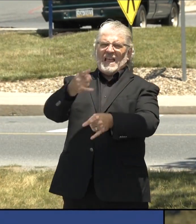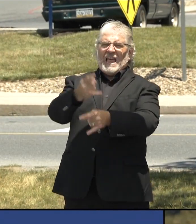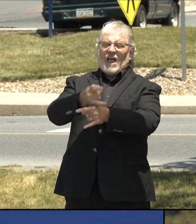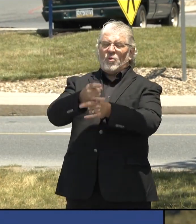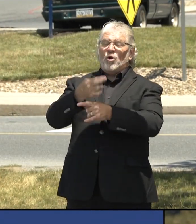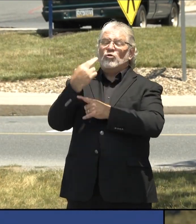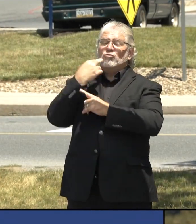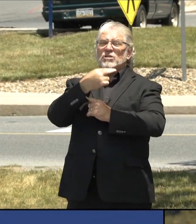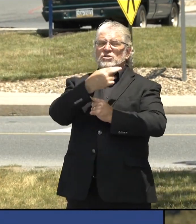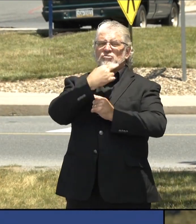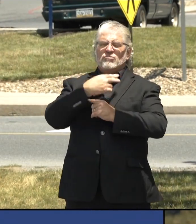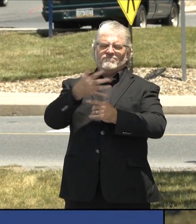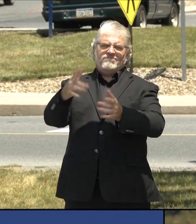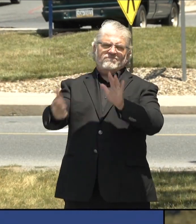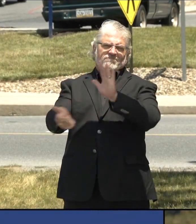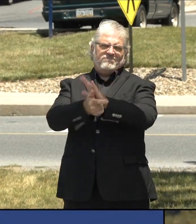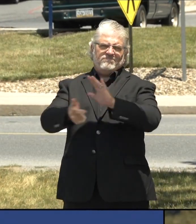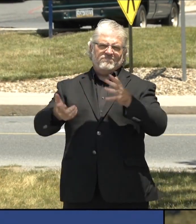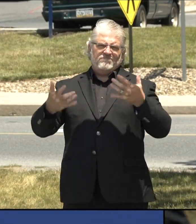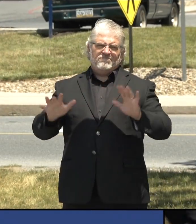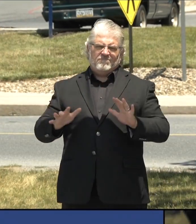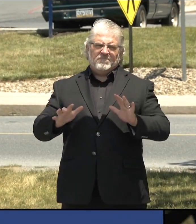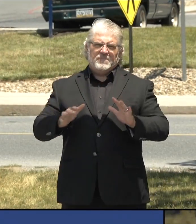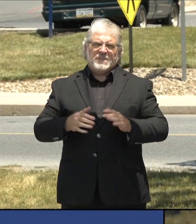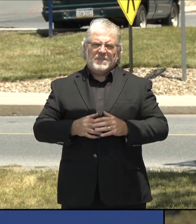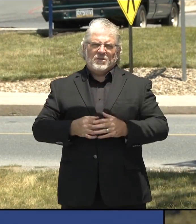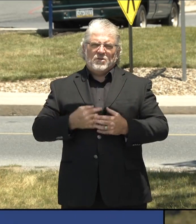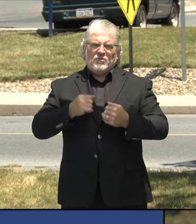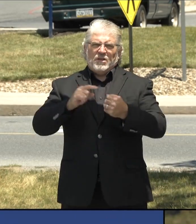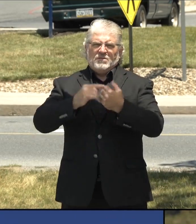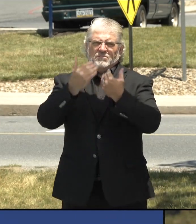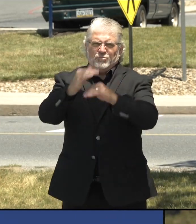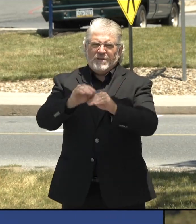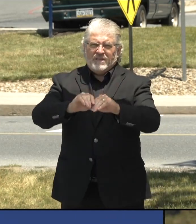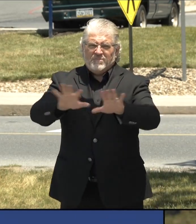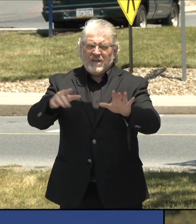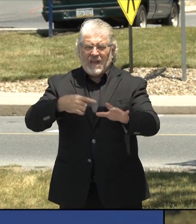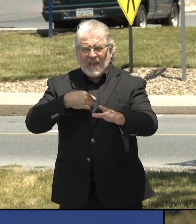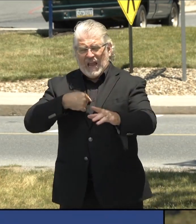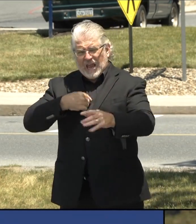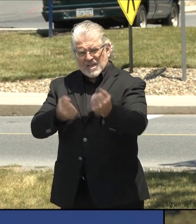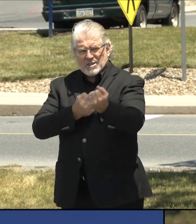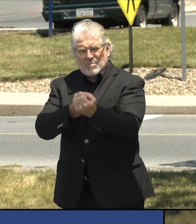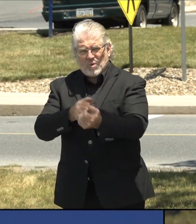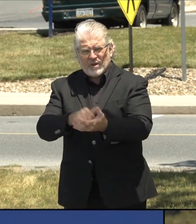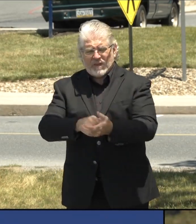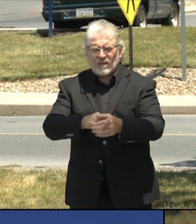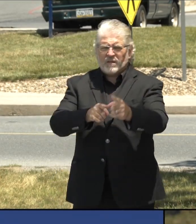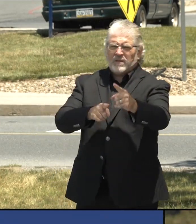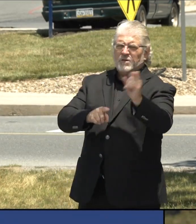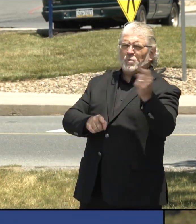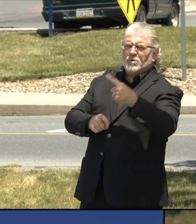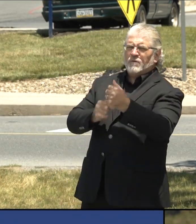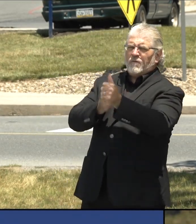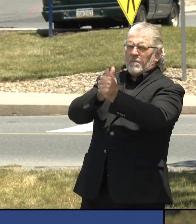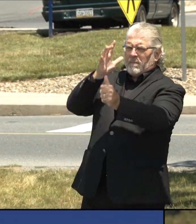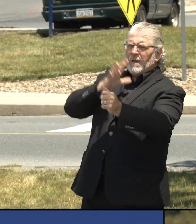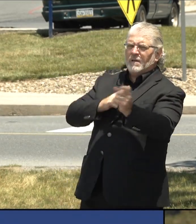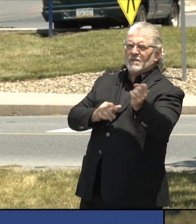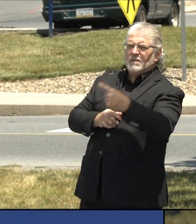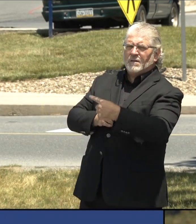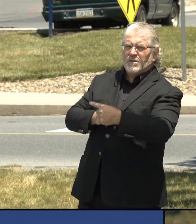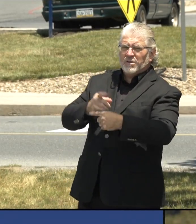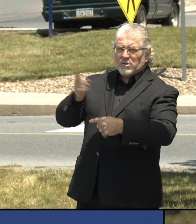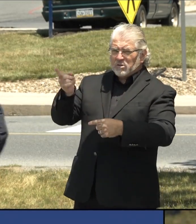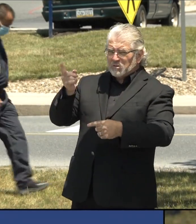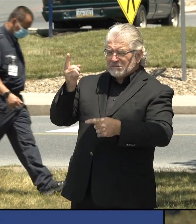bars, uh, to try to limit that spread. And we strongly supported that turning somebody back to yellow. Should the, should the thing spike? We